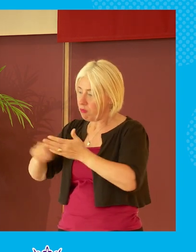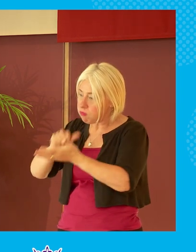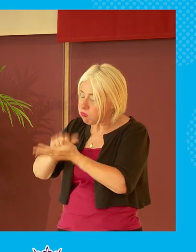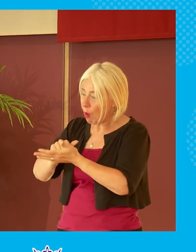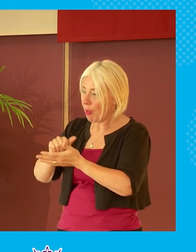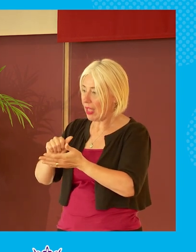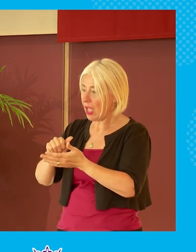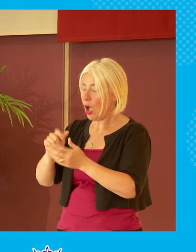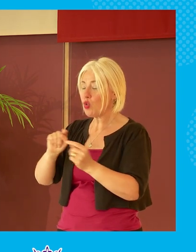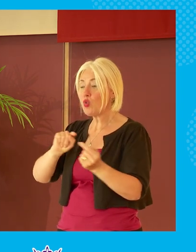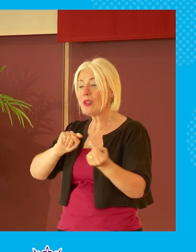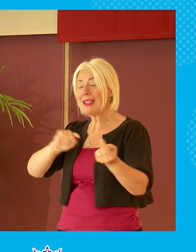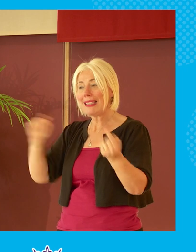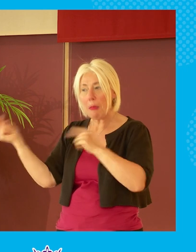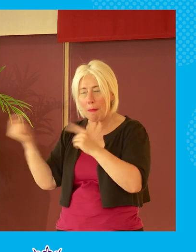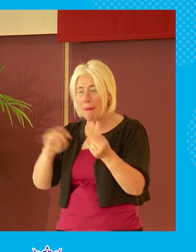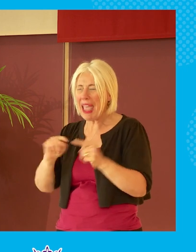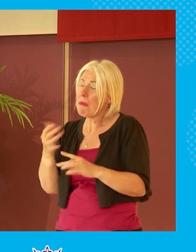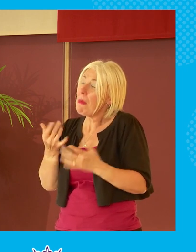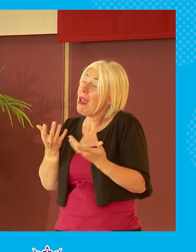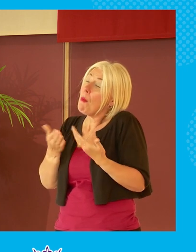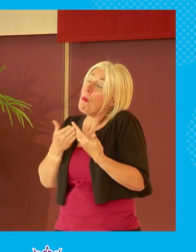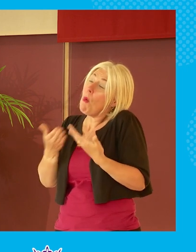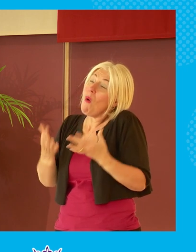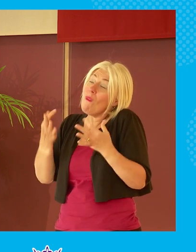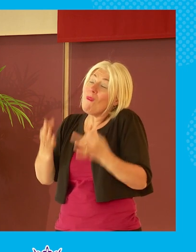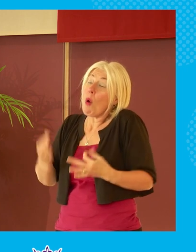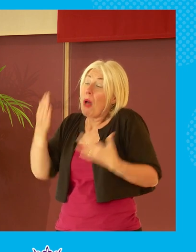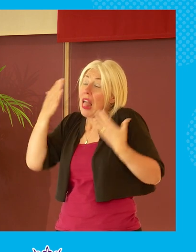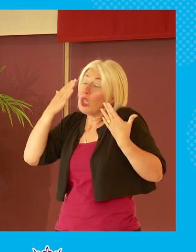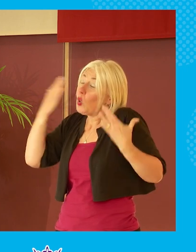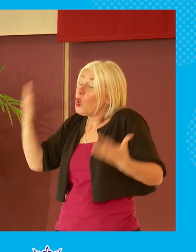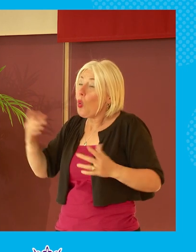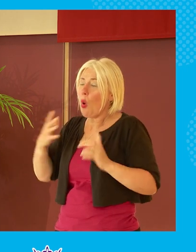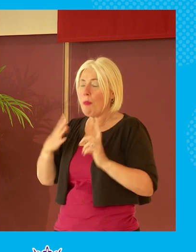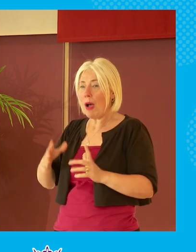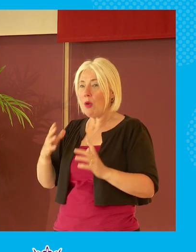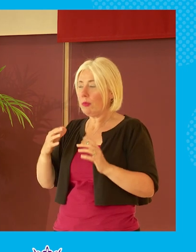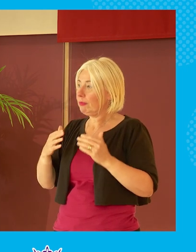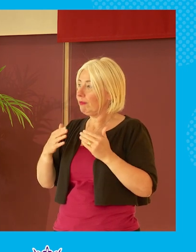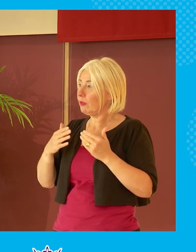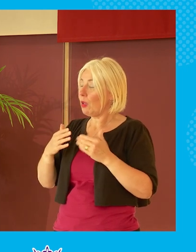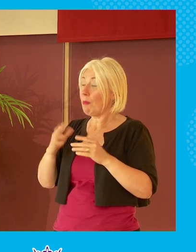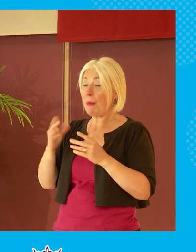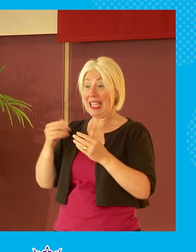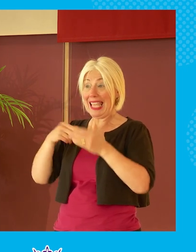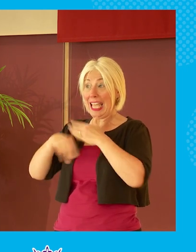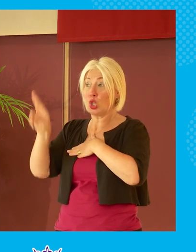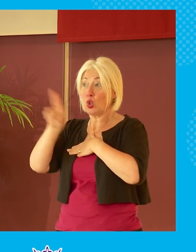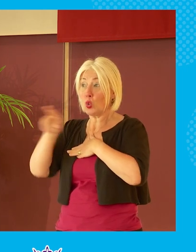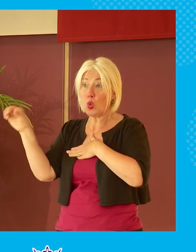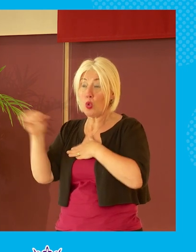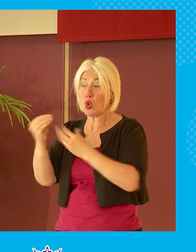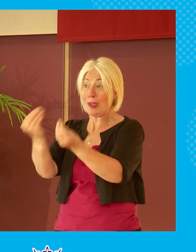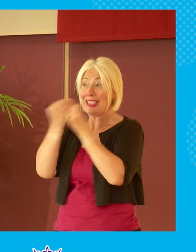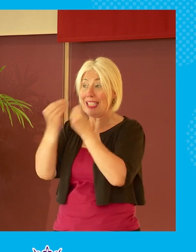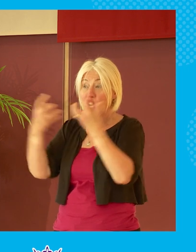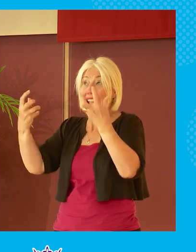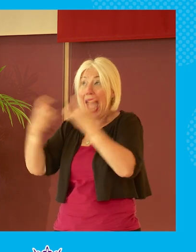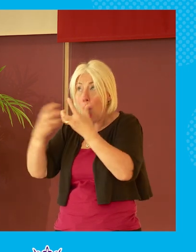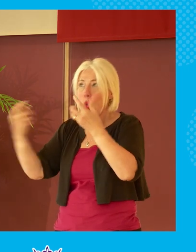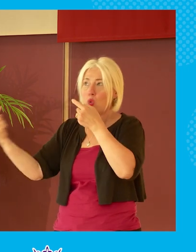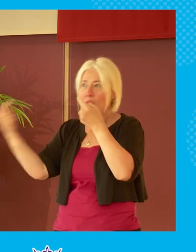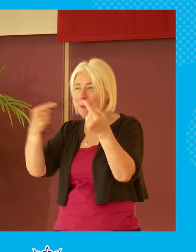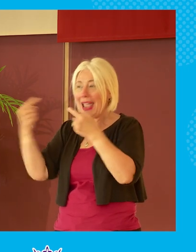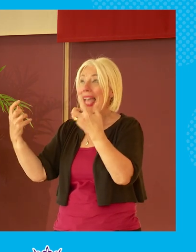whether it needs more formal than that whether or not we should have more you know lessons in schools about uh about